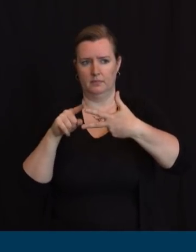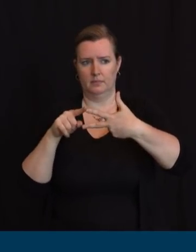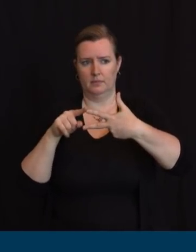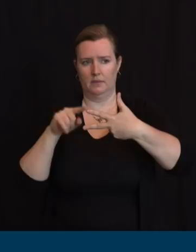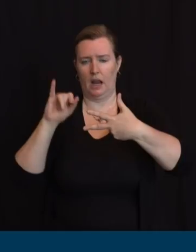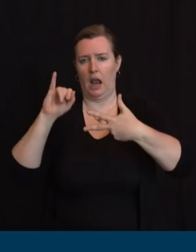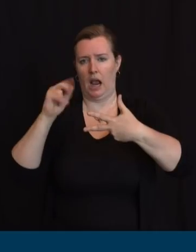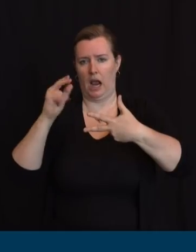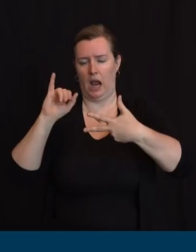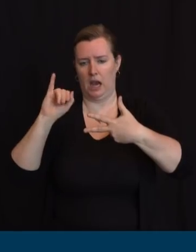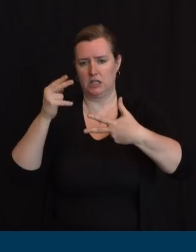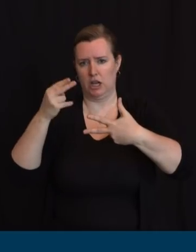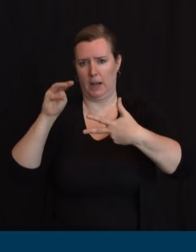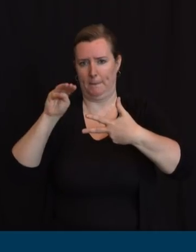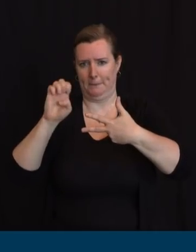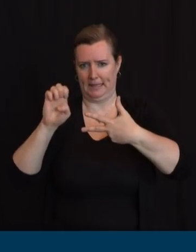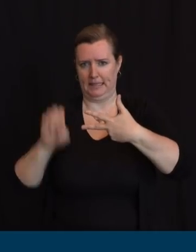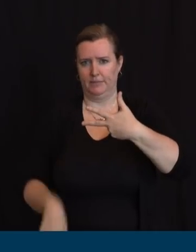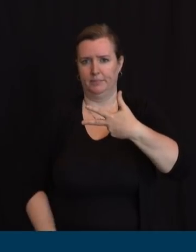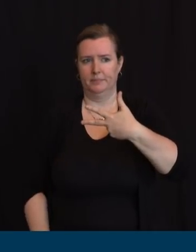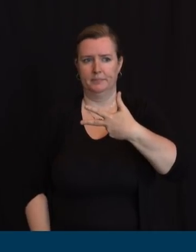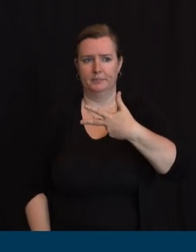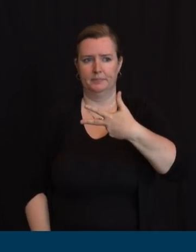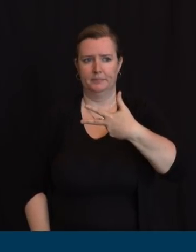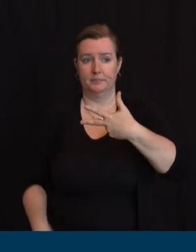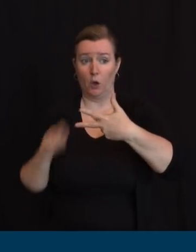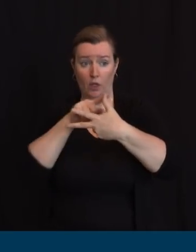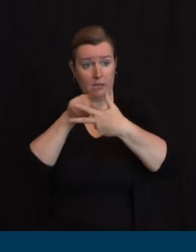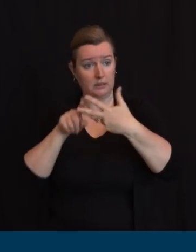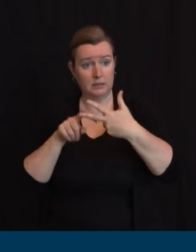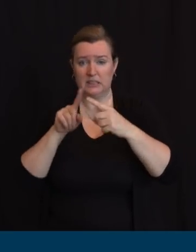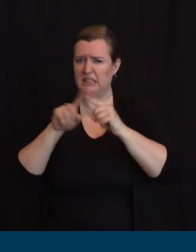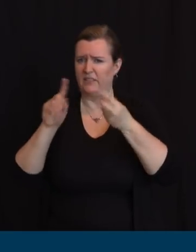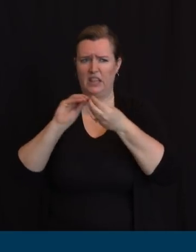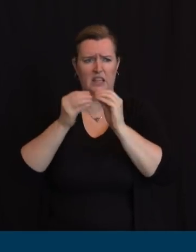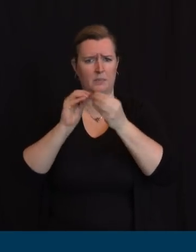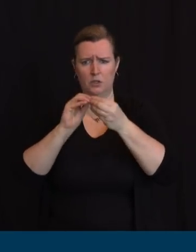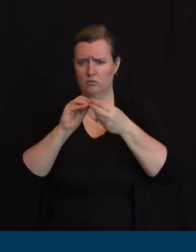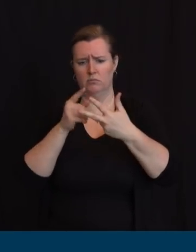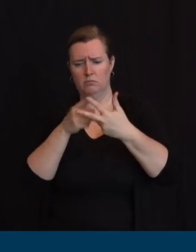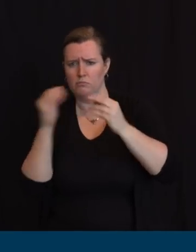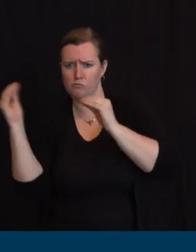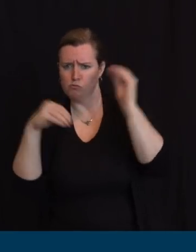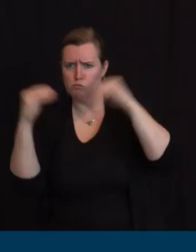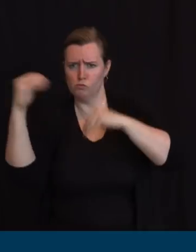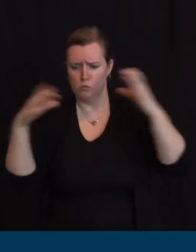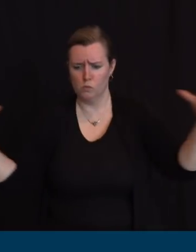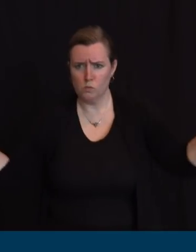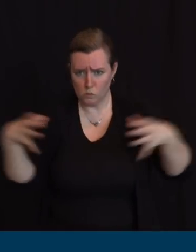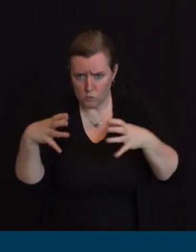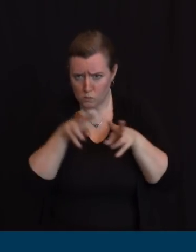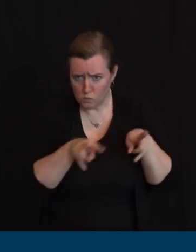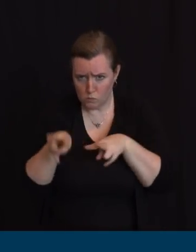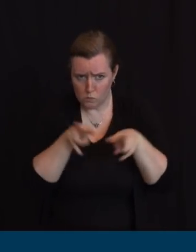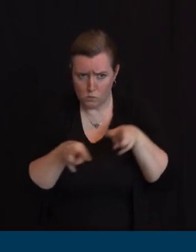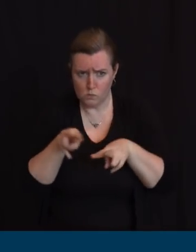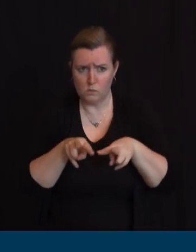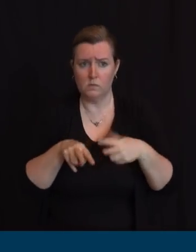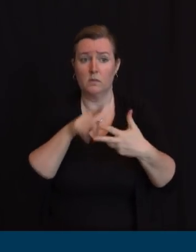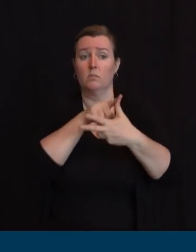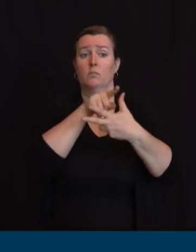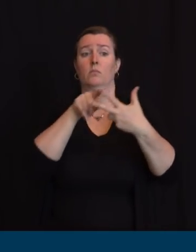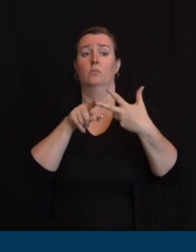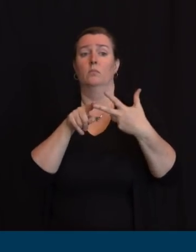it it has to relate to um the uh rate of infection the doubling time of infection the doubling time of